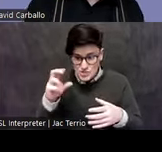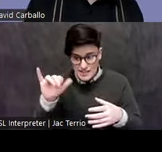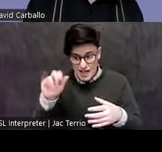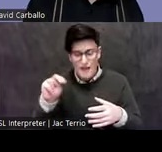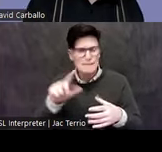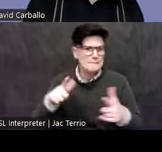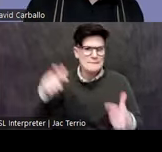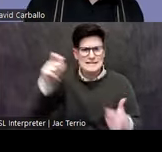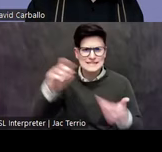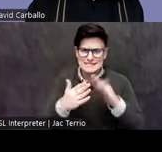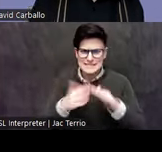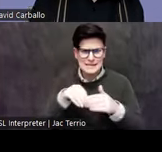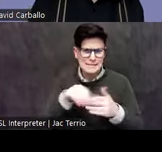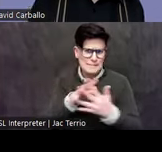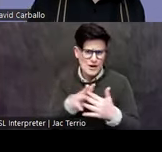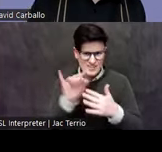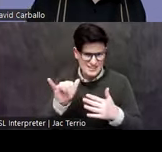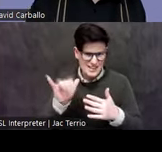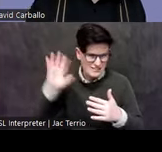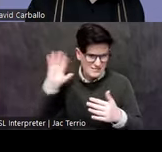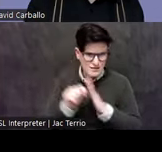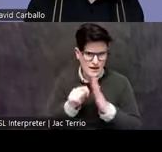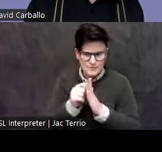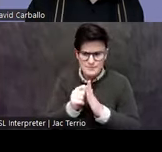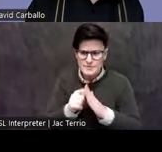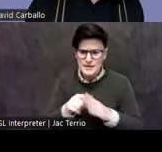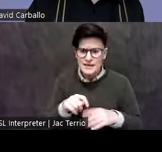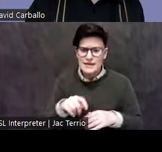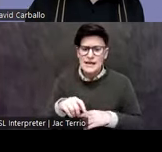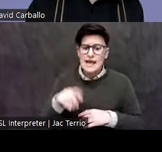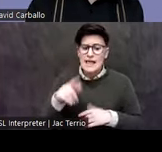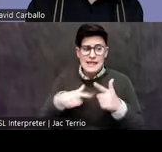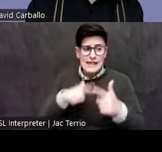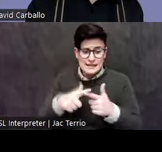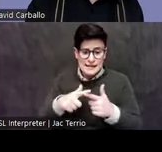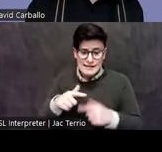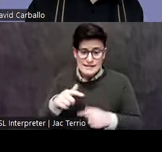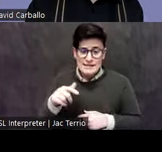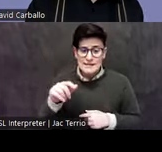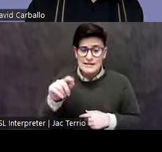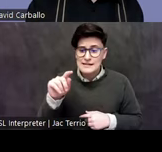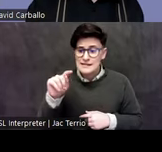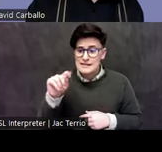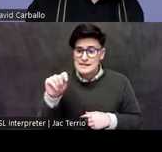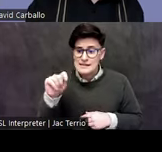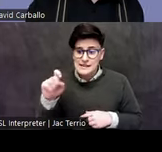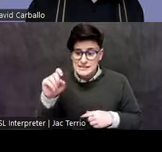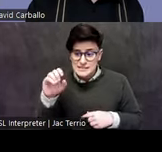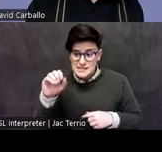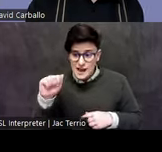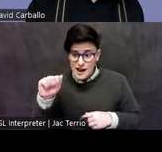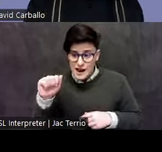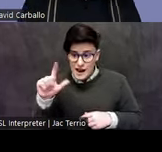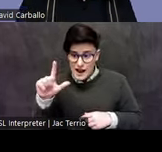time. And Tlaxcala developed its own city and a quite different pattern of urbanism.